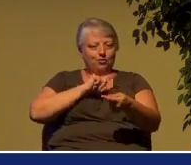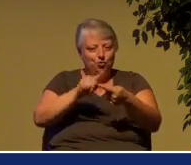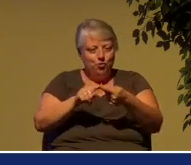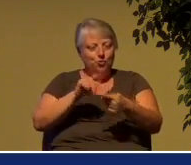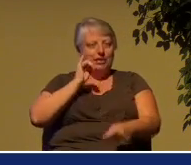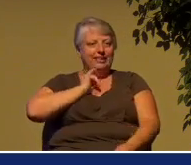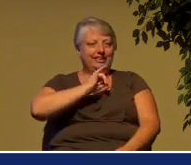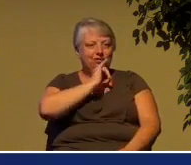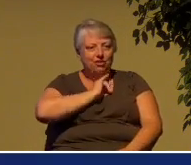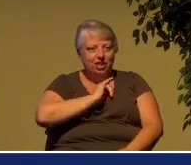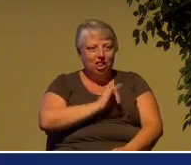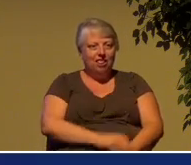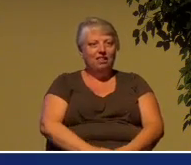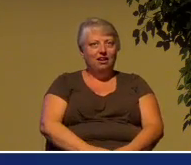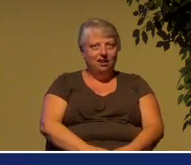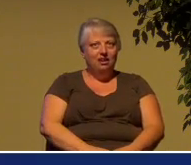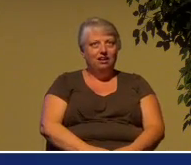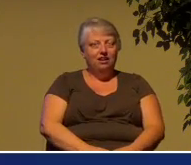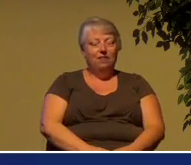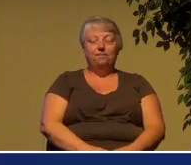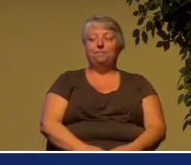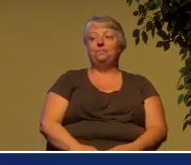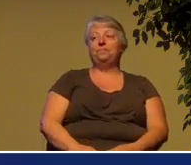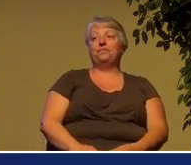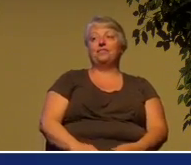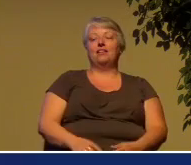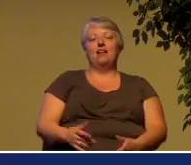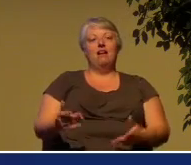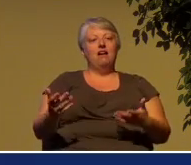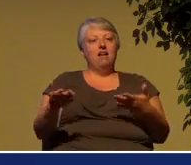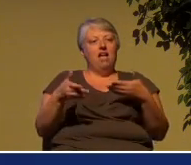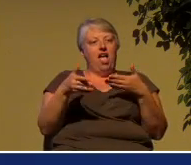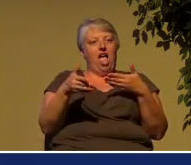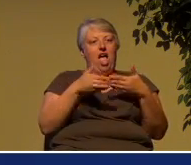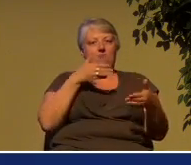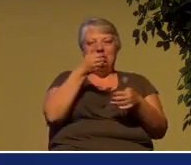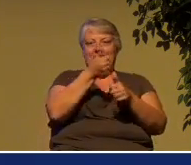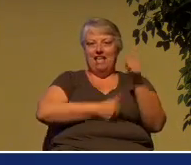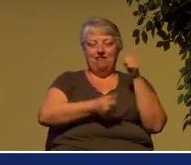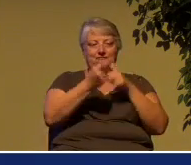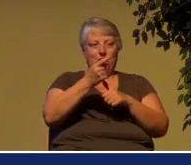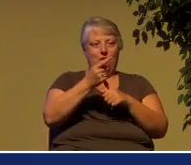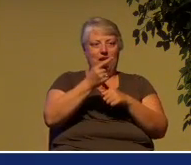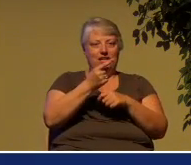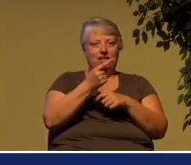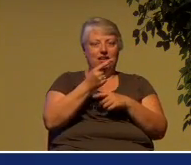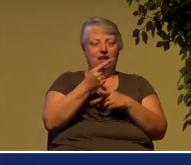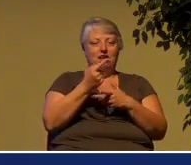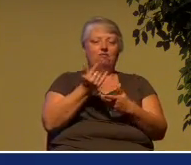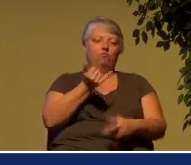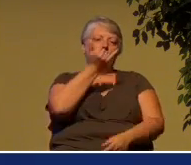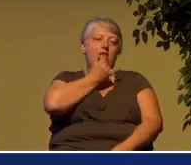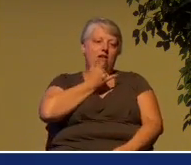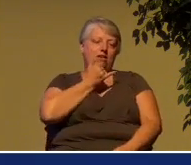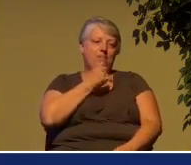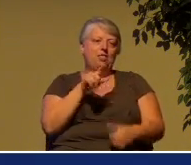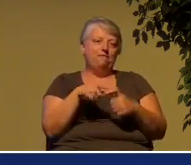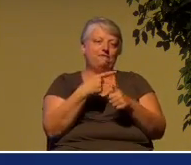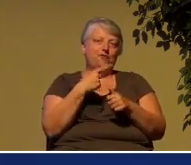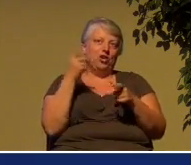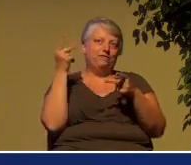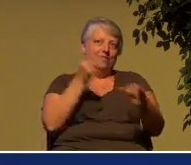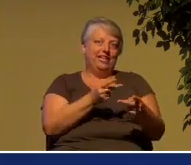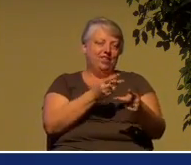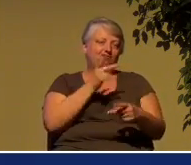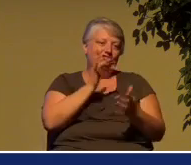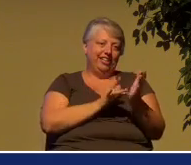say almost everybody got the first coming of Jesus wrong. And I rather